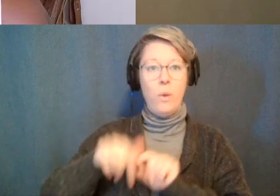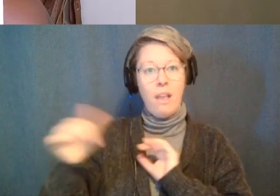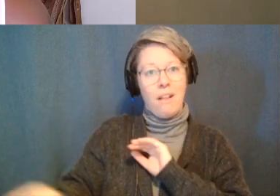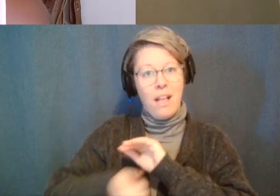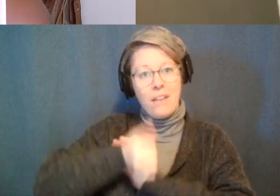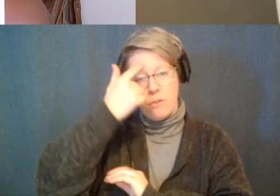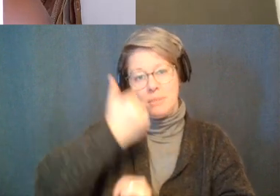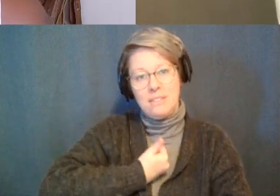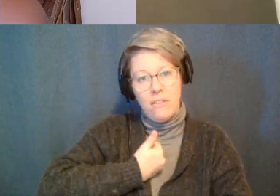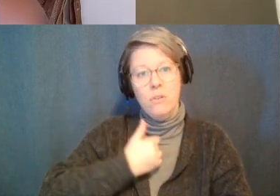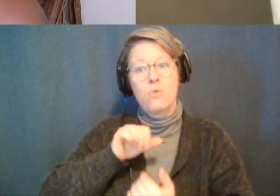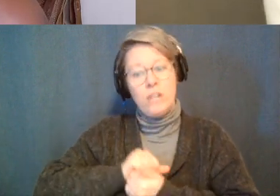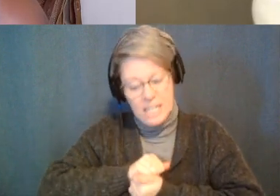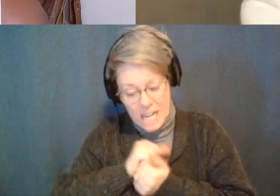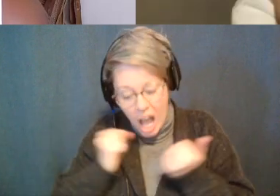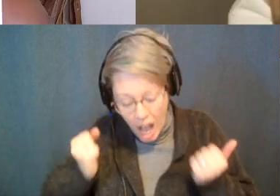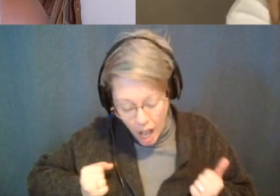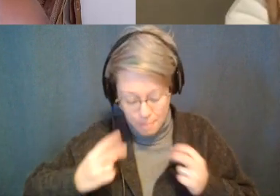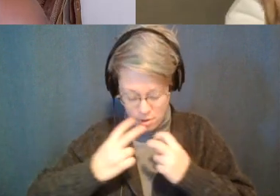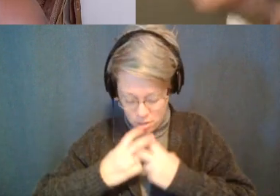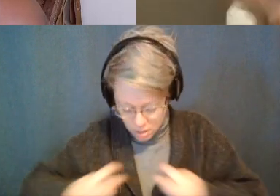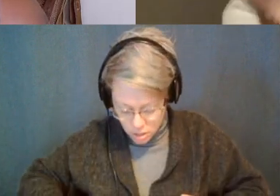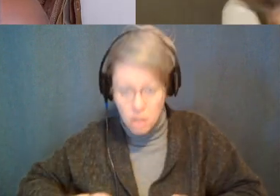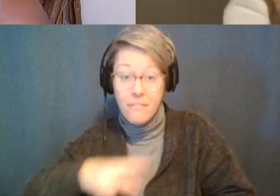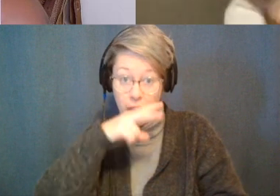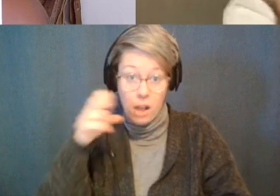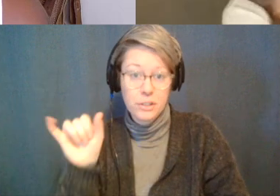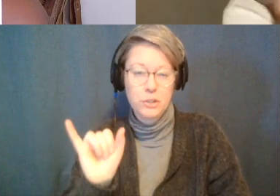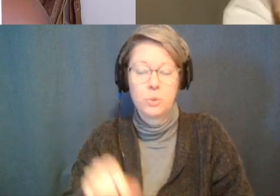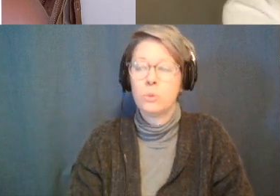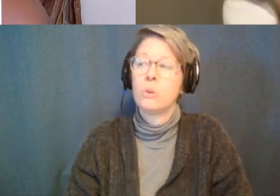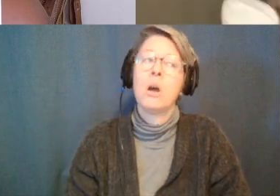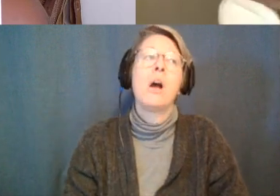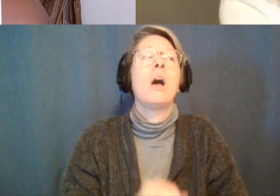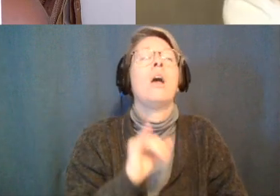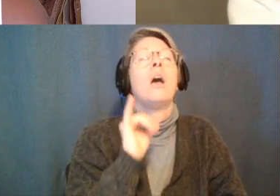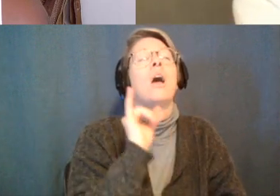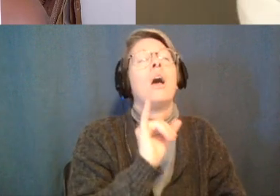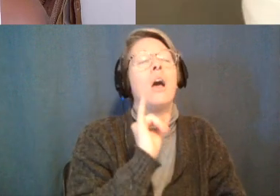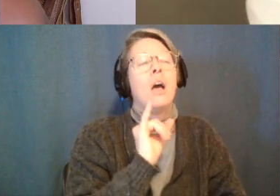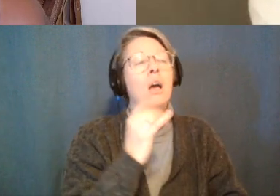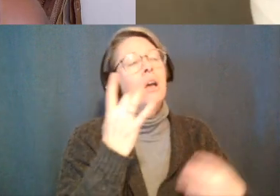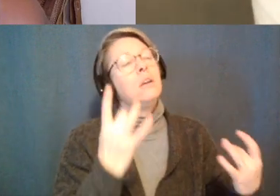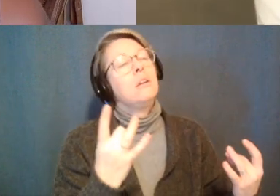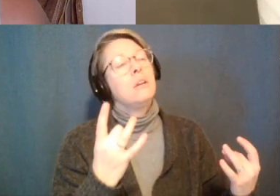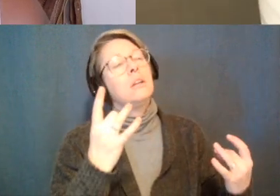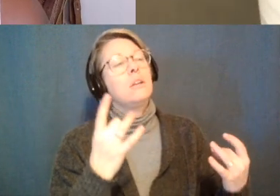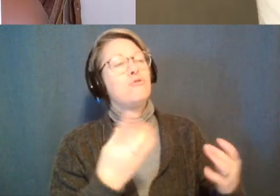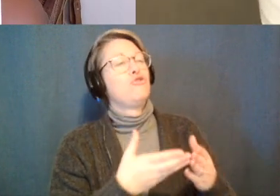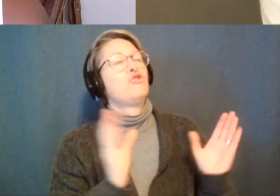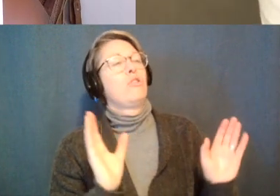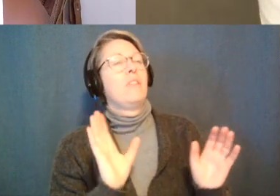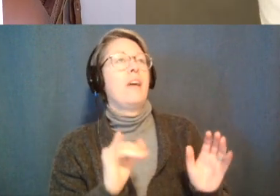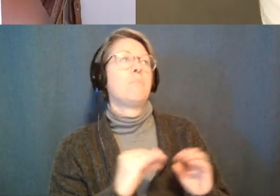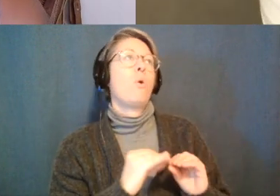okay so that's so yeah that's a good way to like yeah the mindfulness meditation and practice is sort of like oh